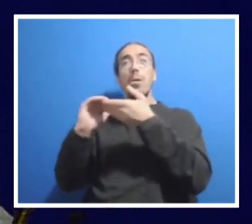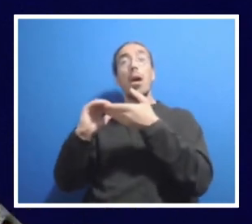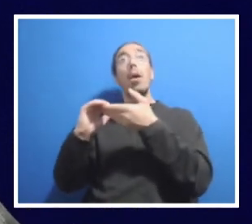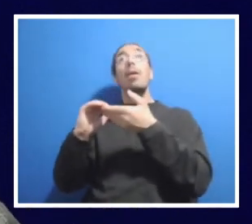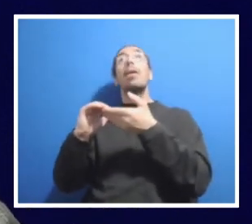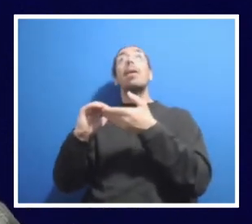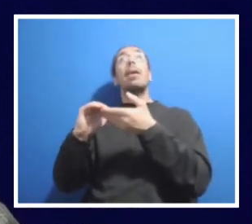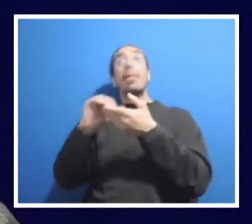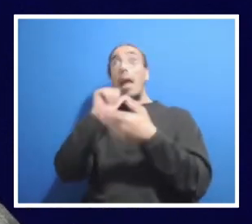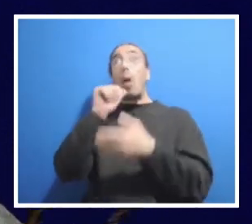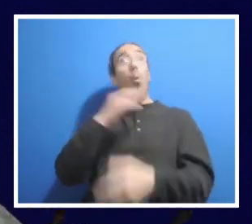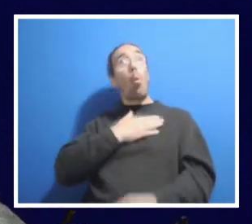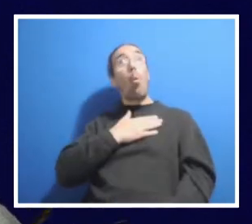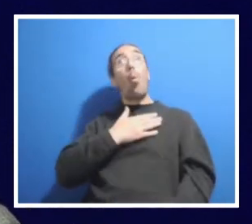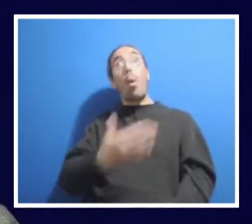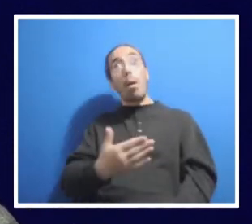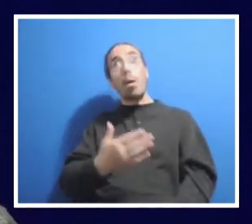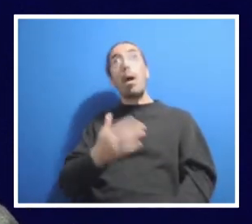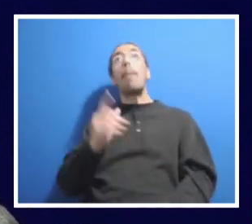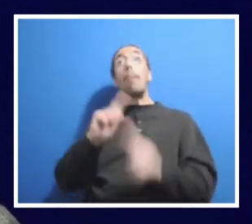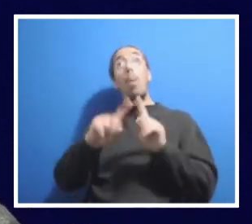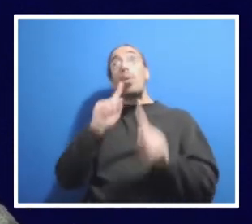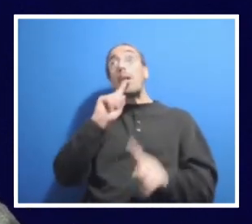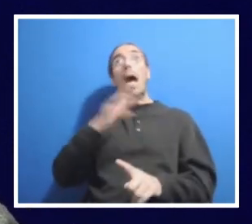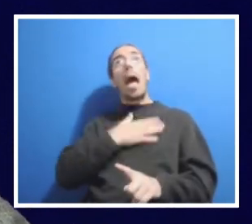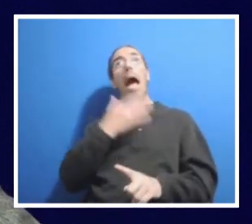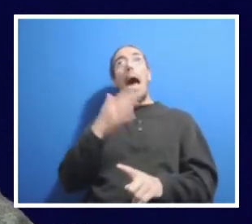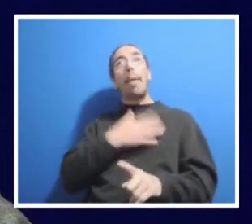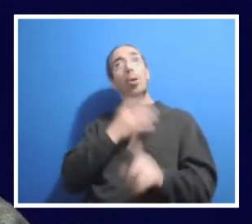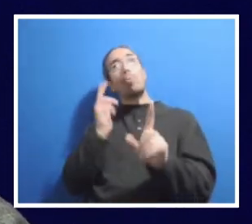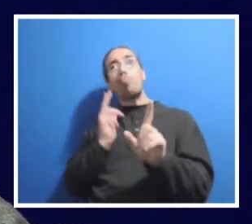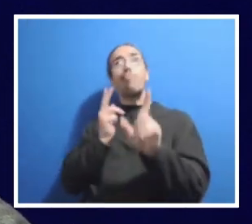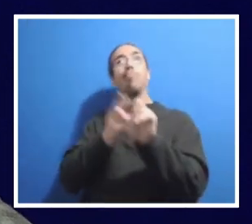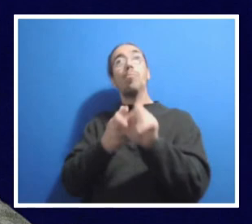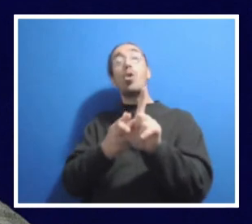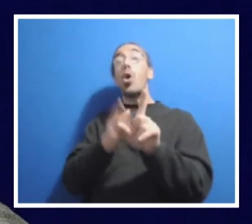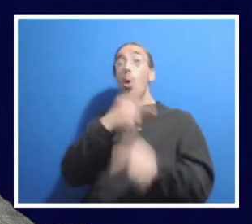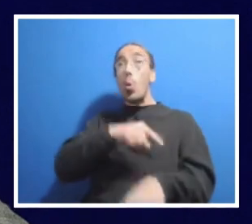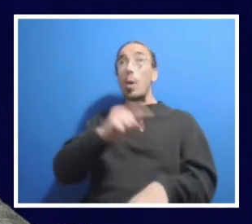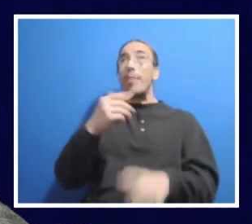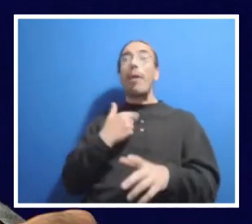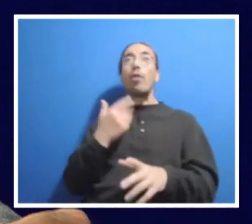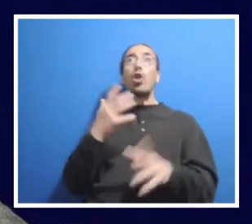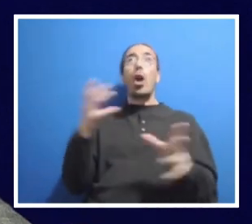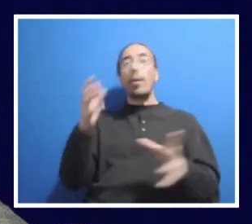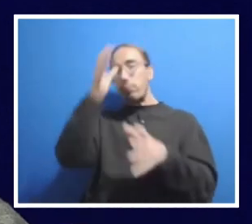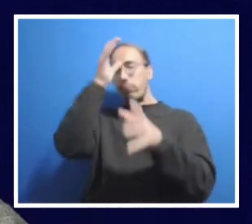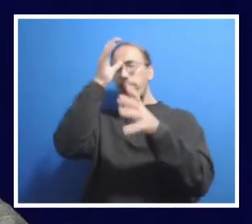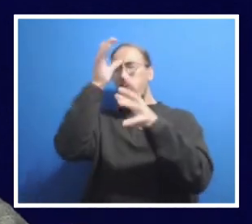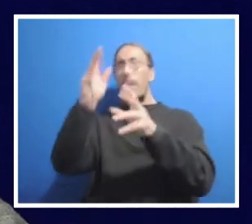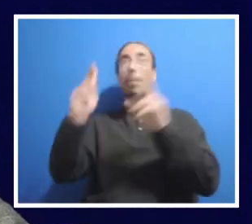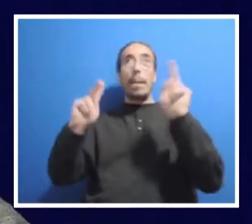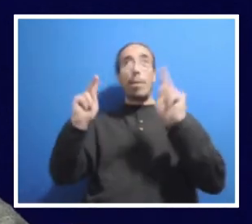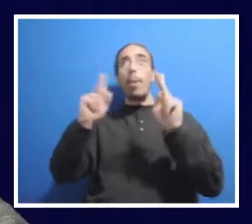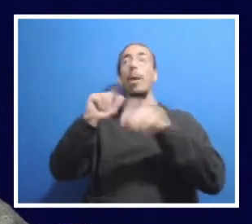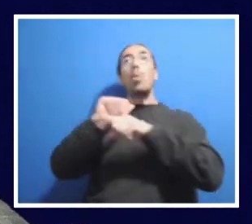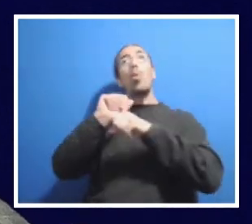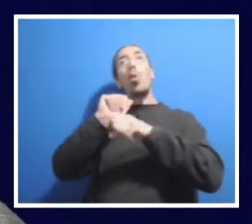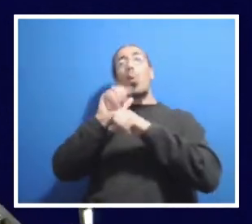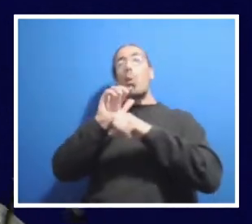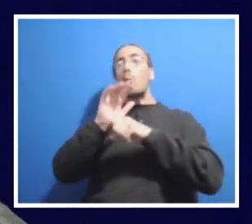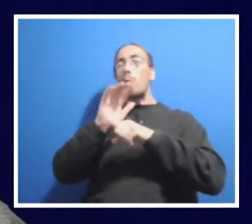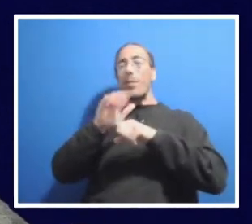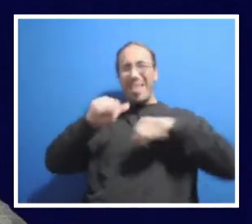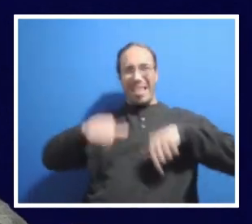happy to. We know that we have a lot of expertise and people who have been working at this university for a long time.